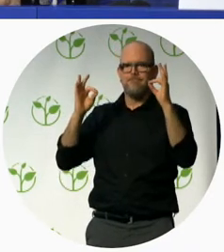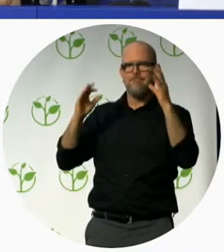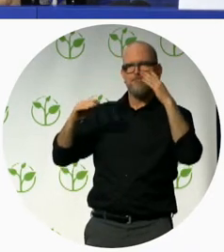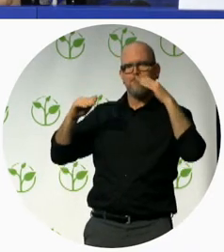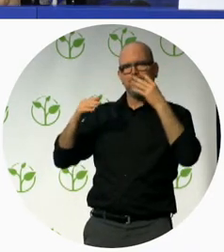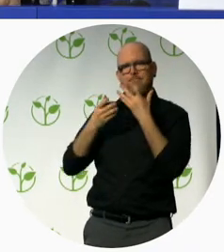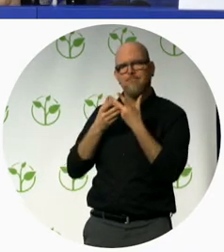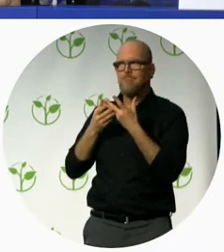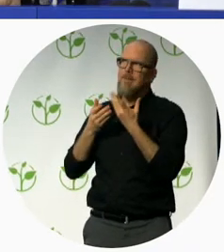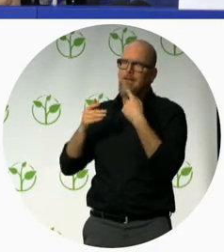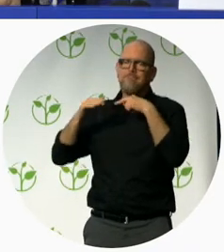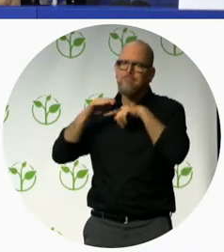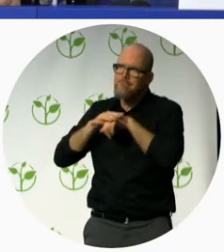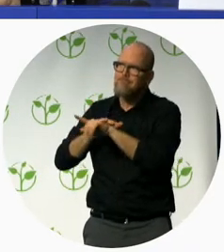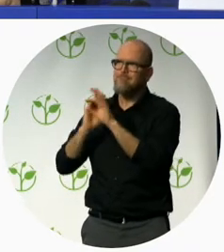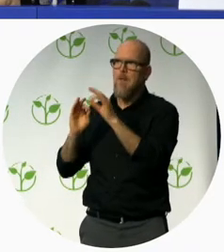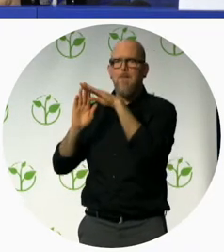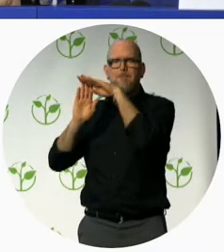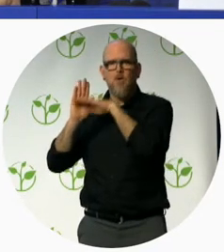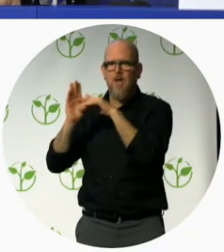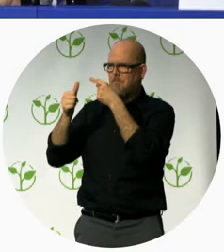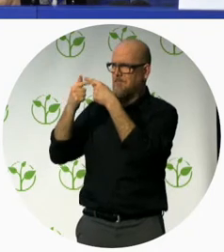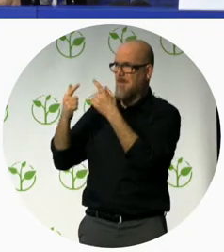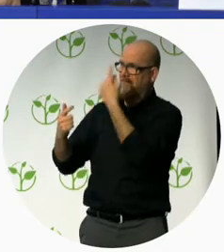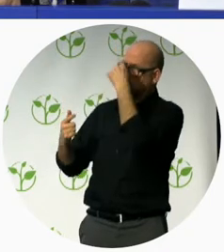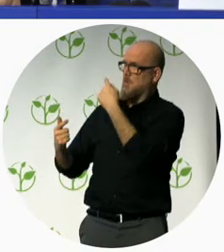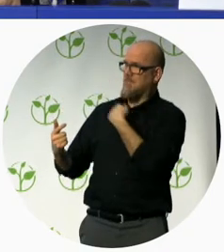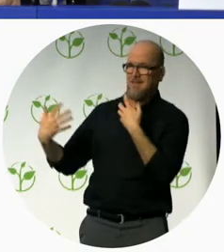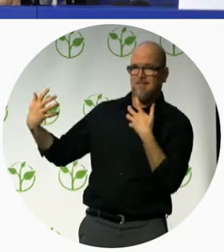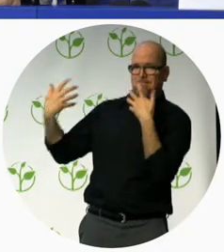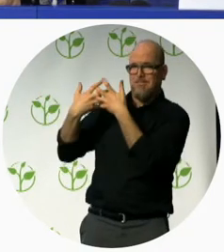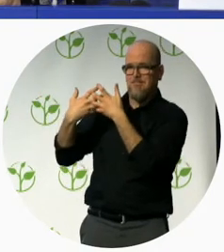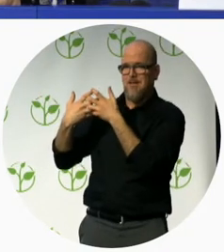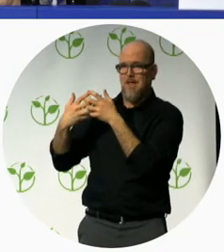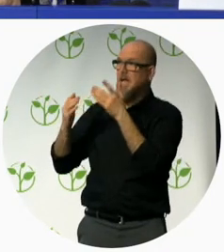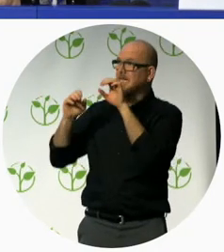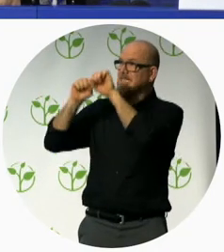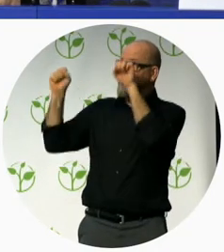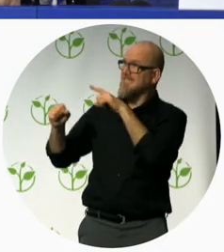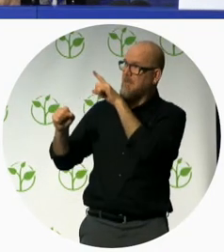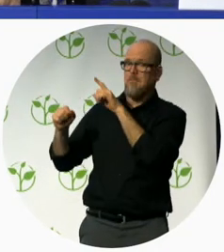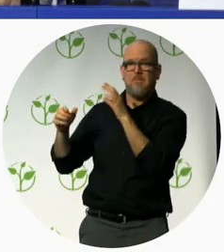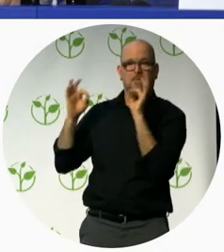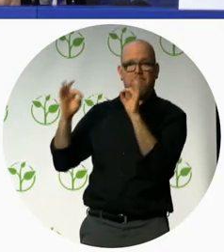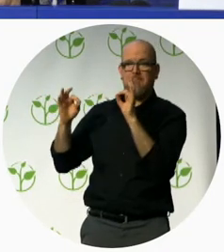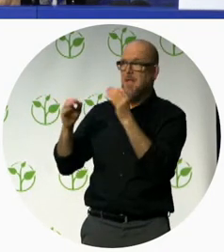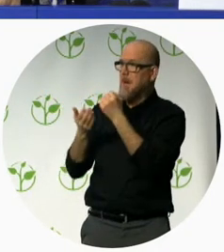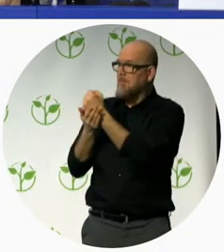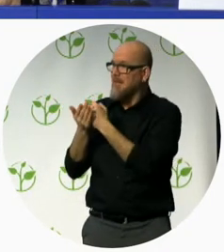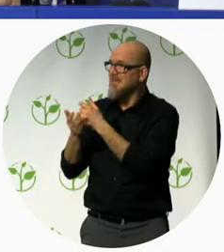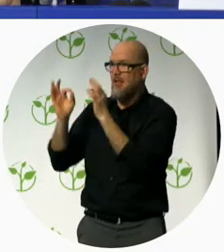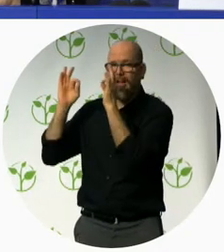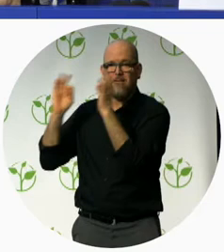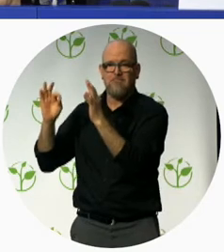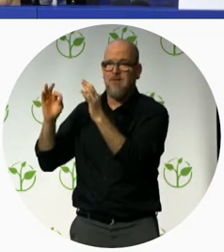adopt accessibility as general part of our regular control system in medical care and services ensure accessibility